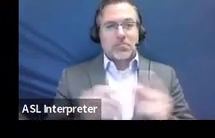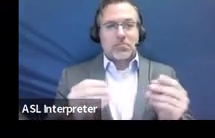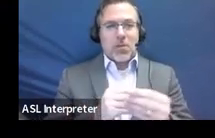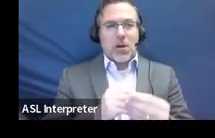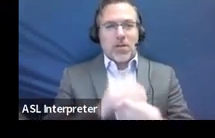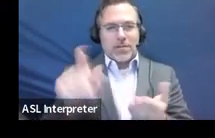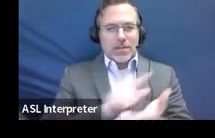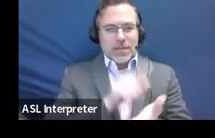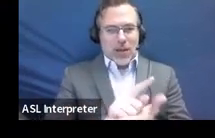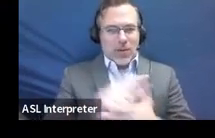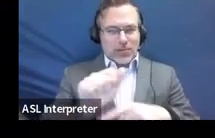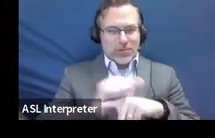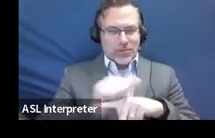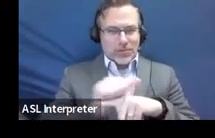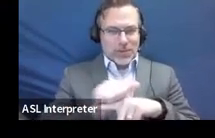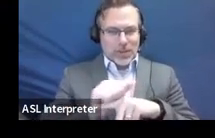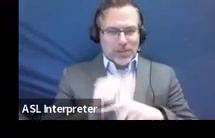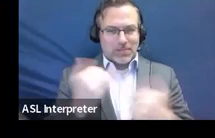for today.